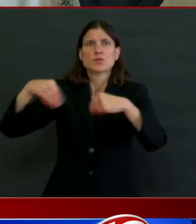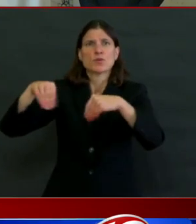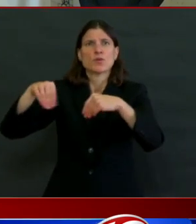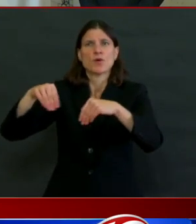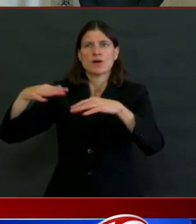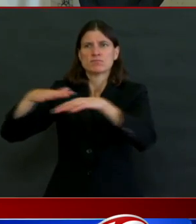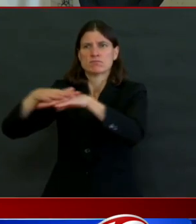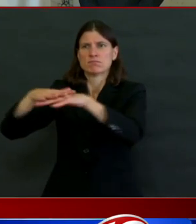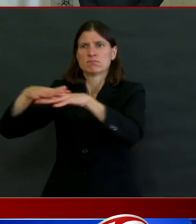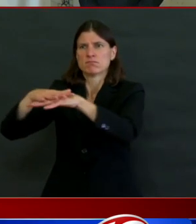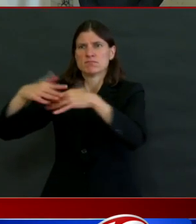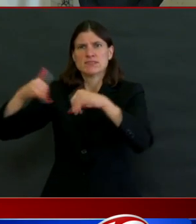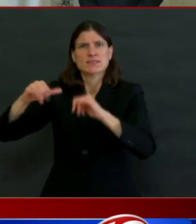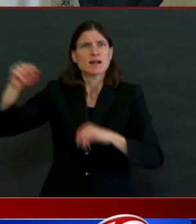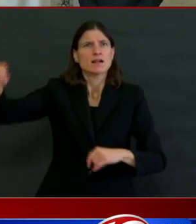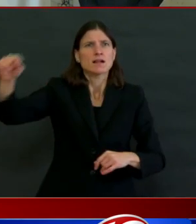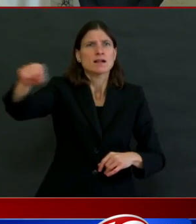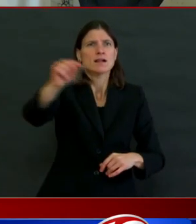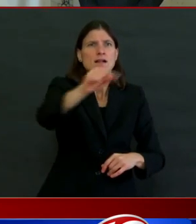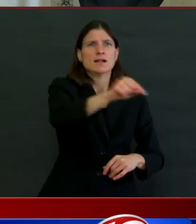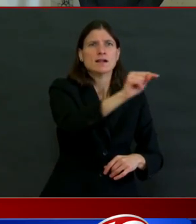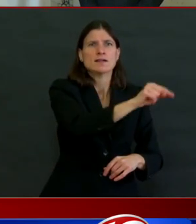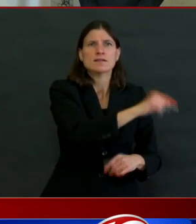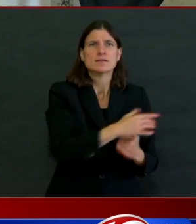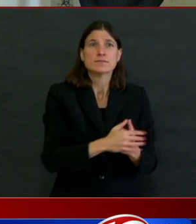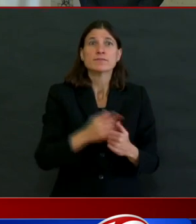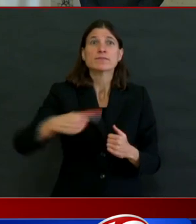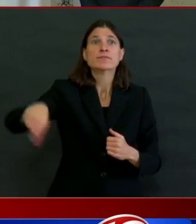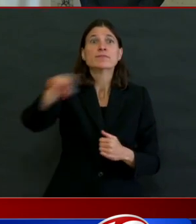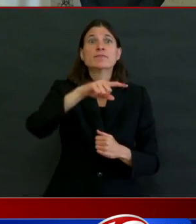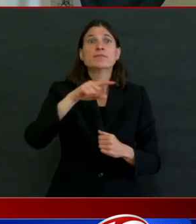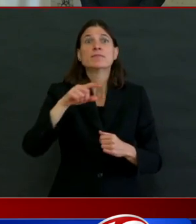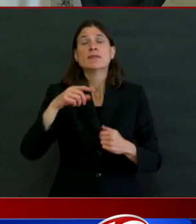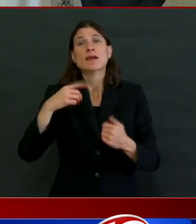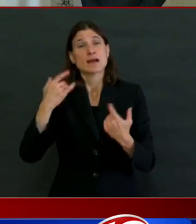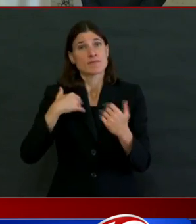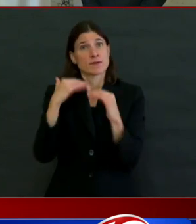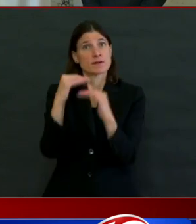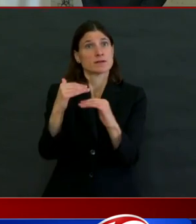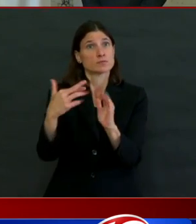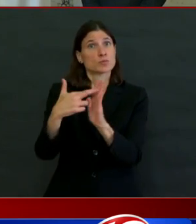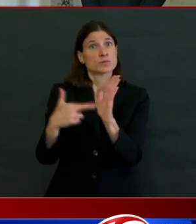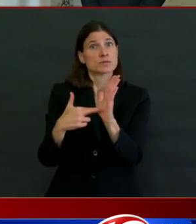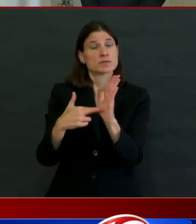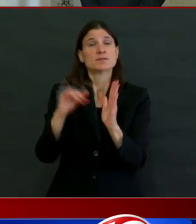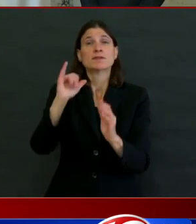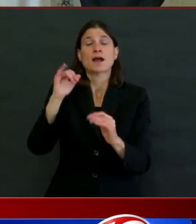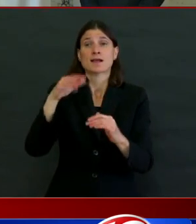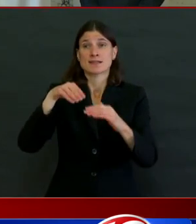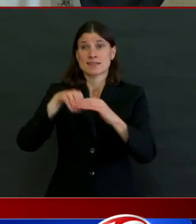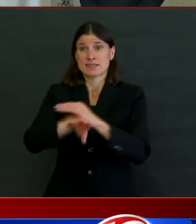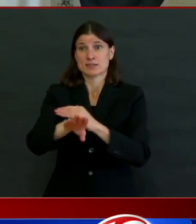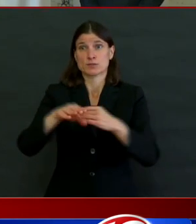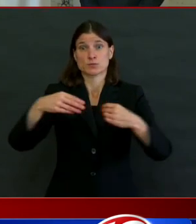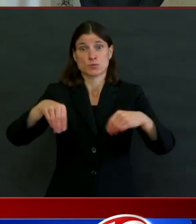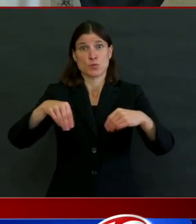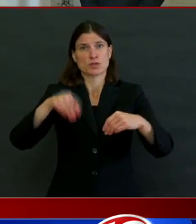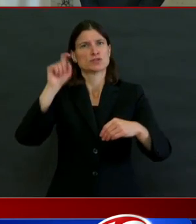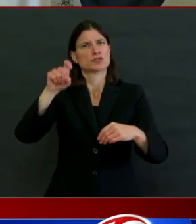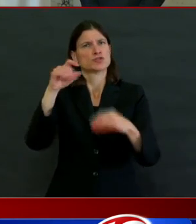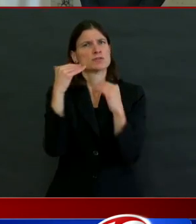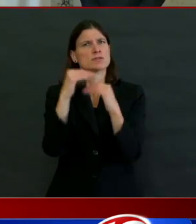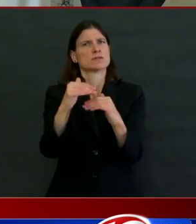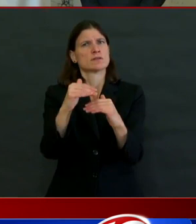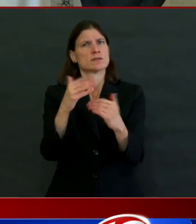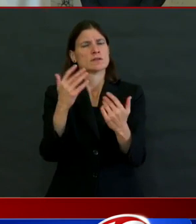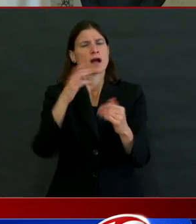stores are following maximum number protocols, or can we try and lessen this number? Yeah. Thank you, Tanya. We have